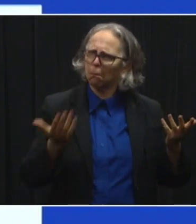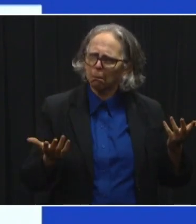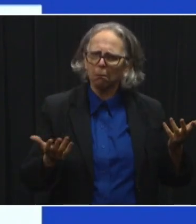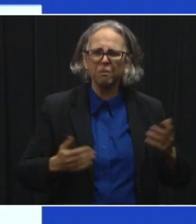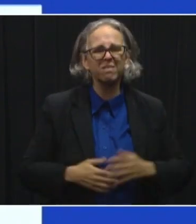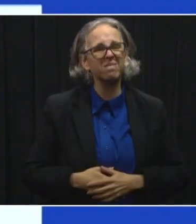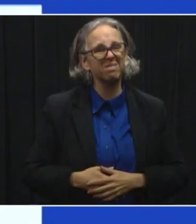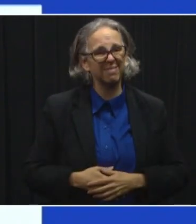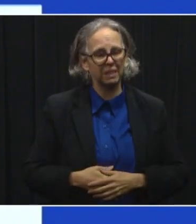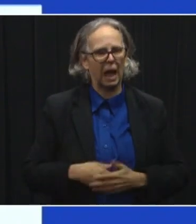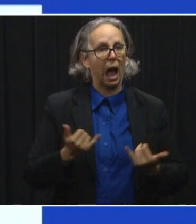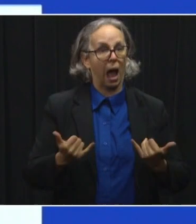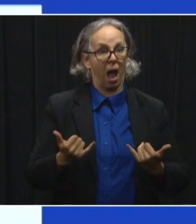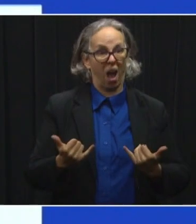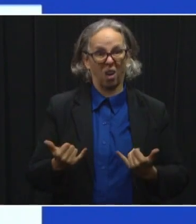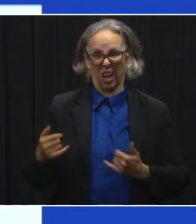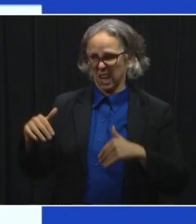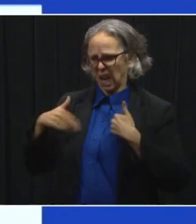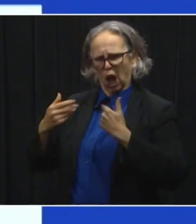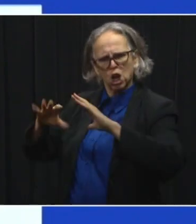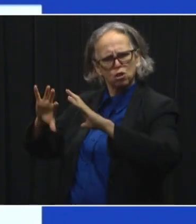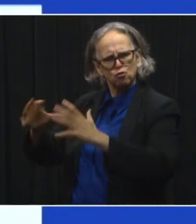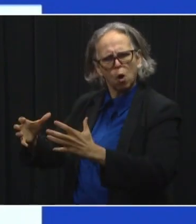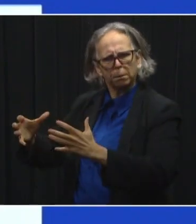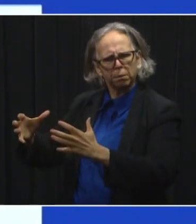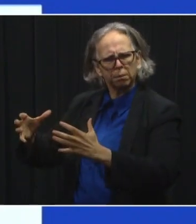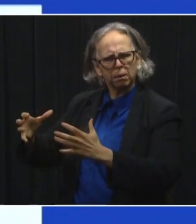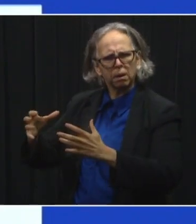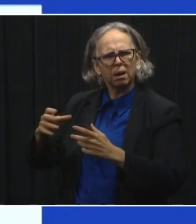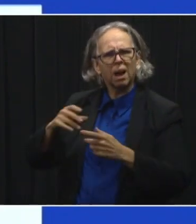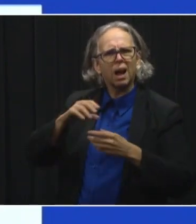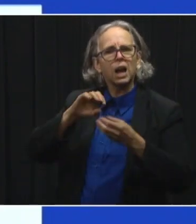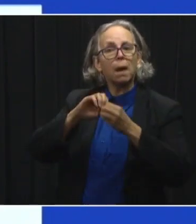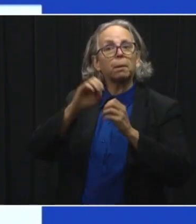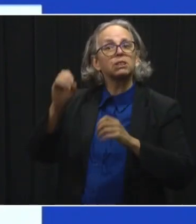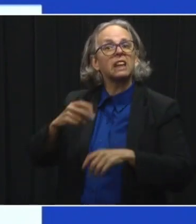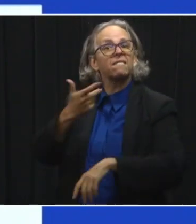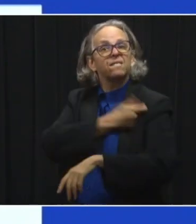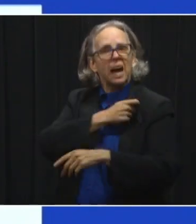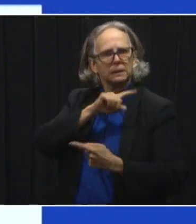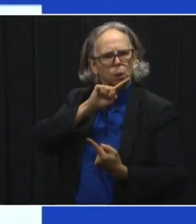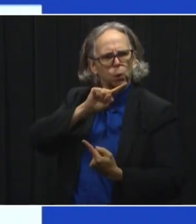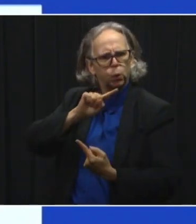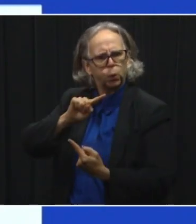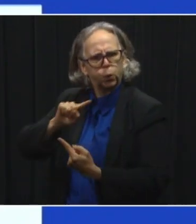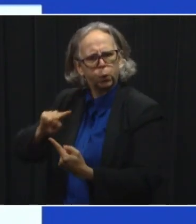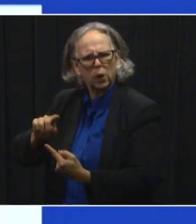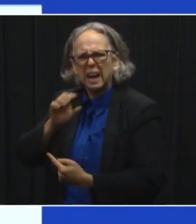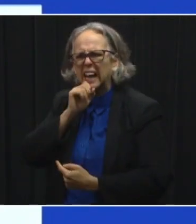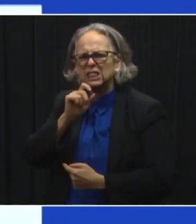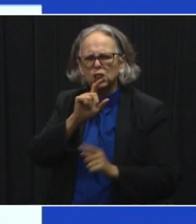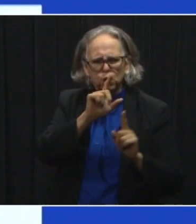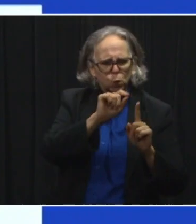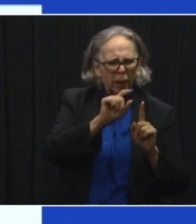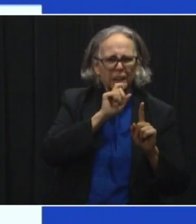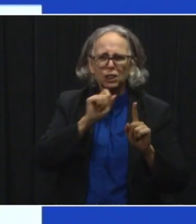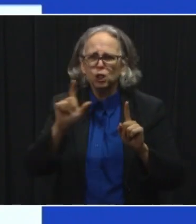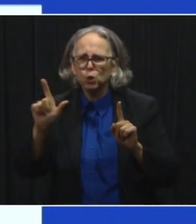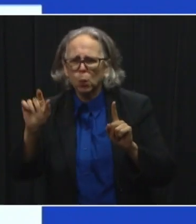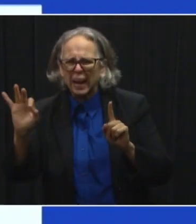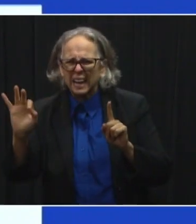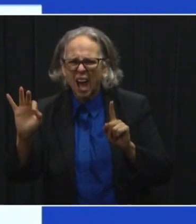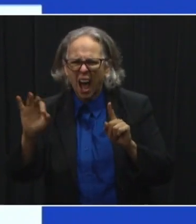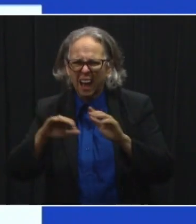see then you get a younger group, it drops down. But when you drop down to those 20 to 29, you know, we're less than half or 47